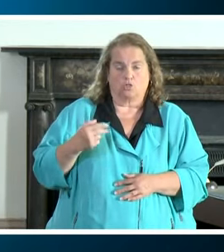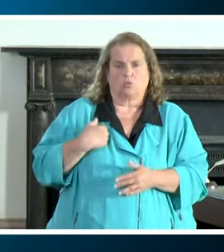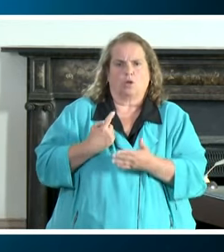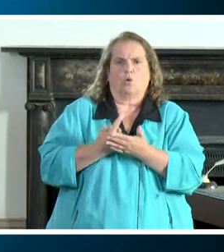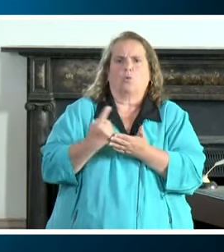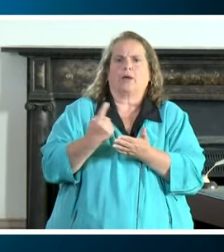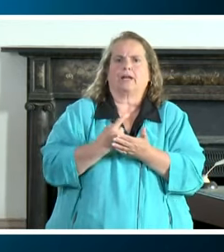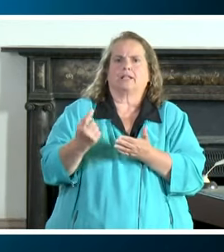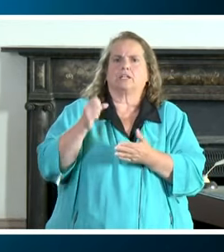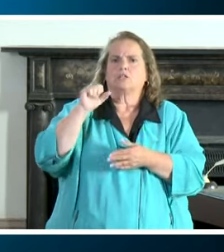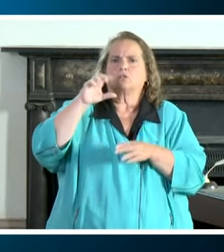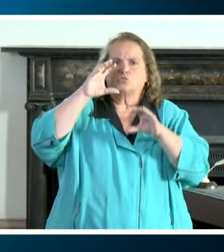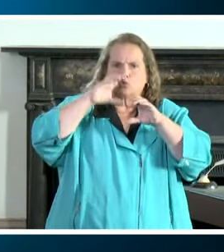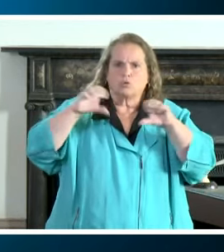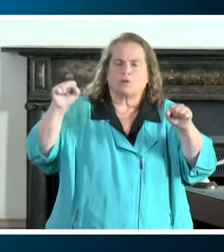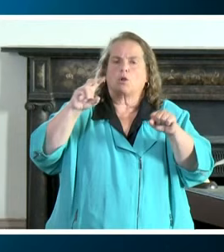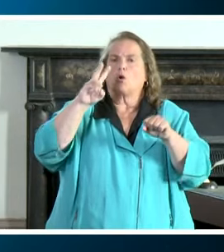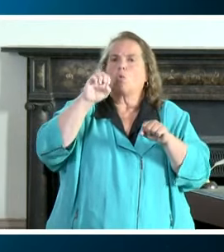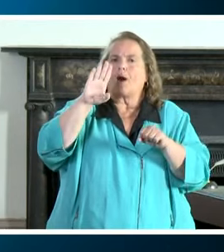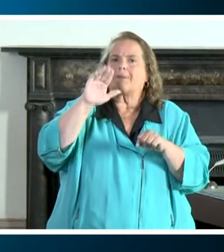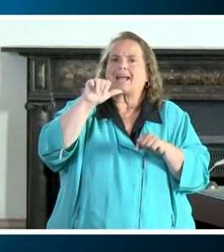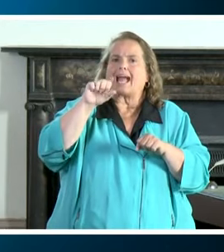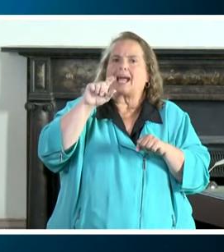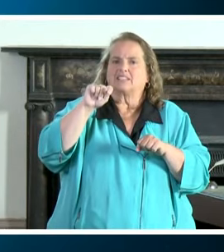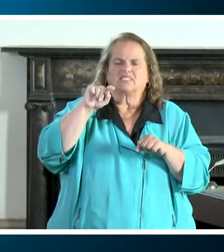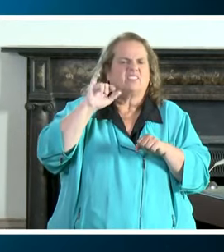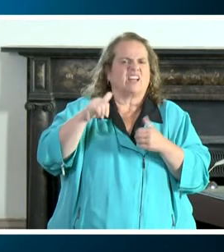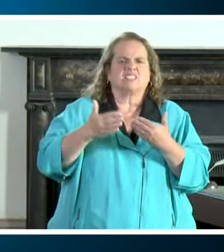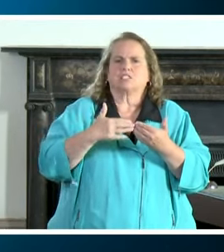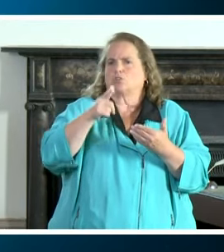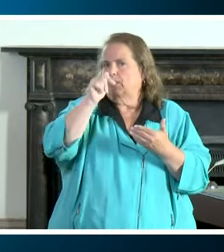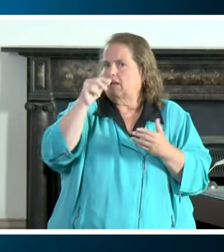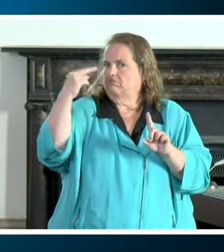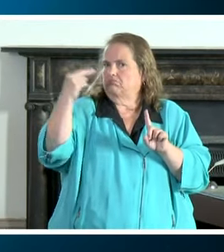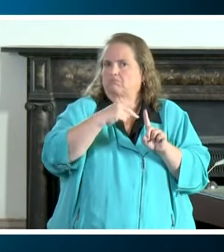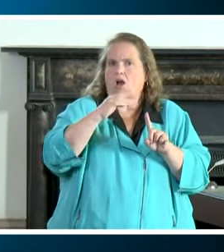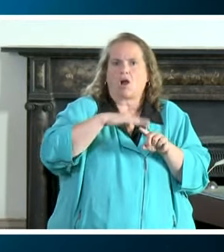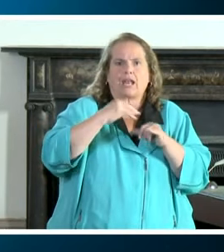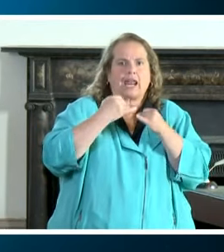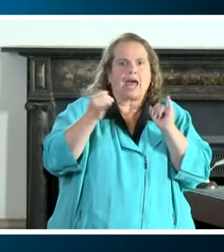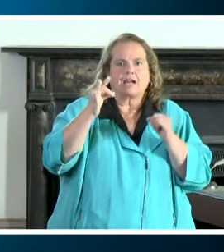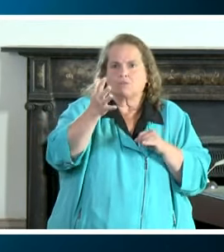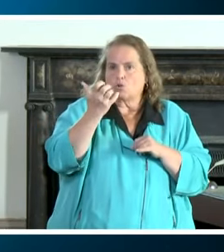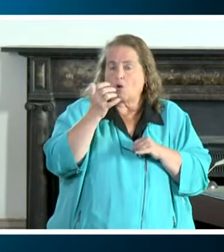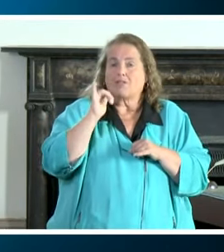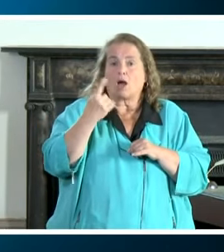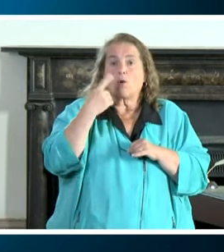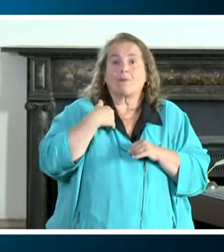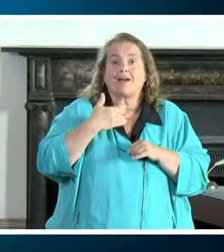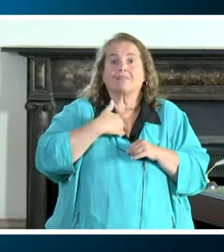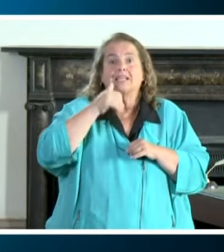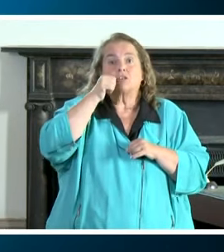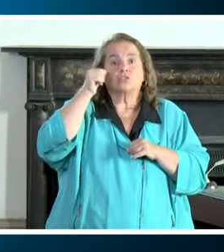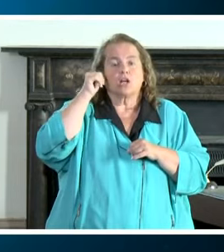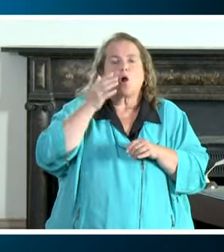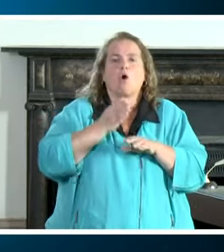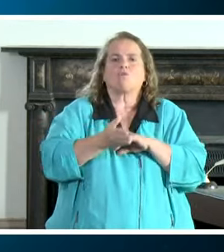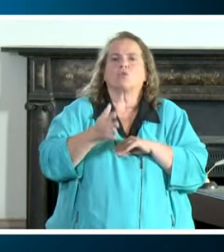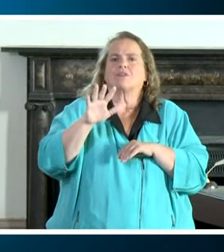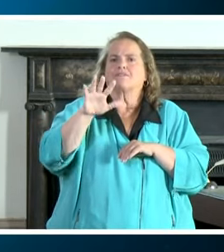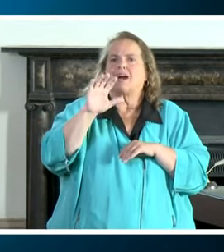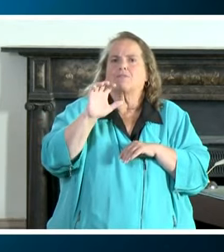superintendent webcasts those webcasts are widely available you can watch those online i think the one we had yesterday we had over 500